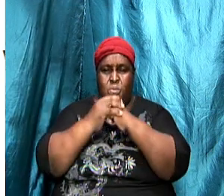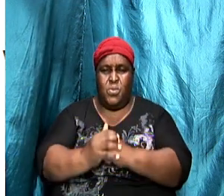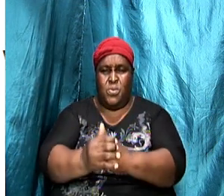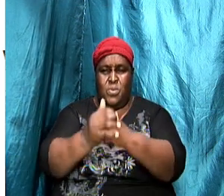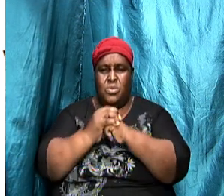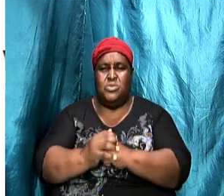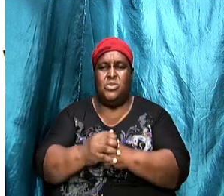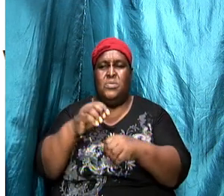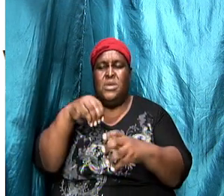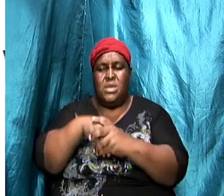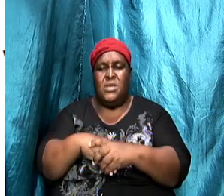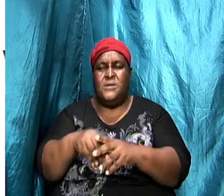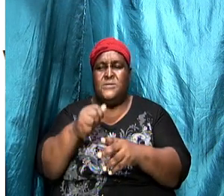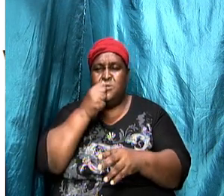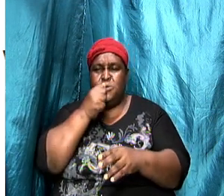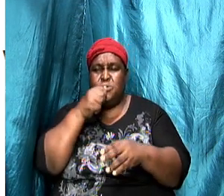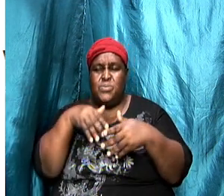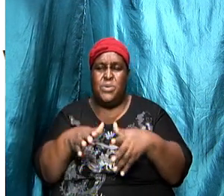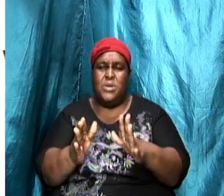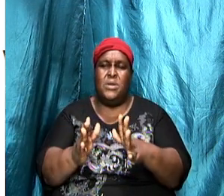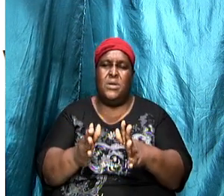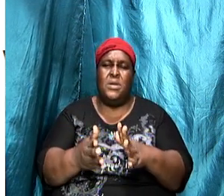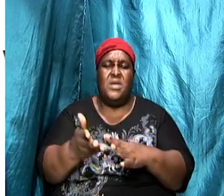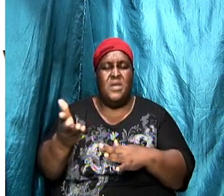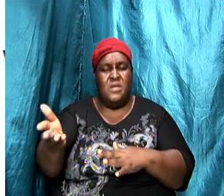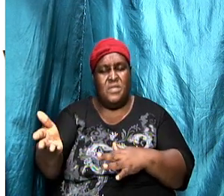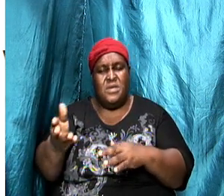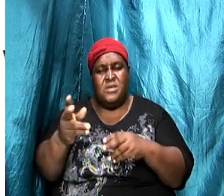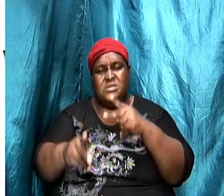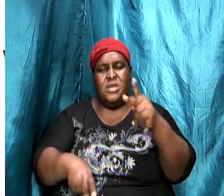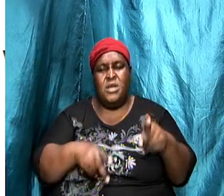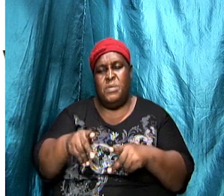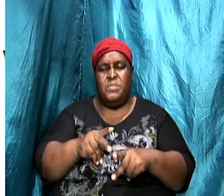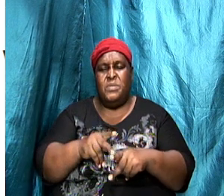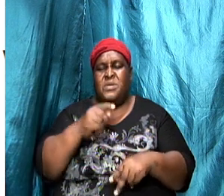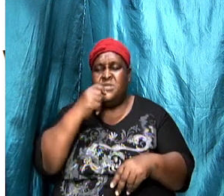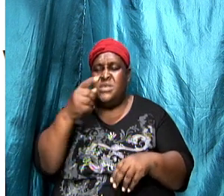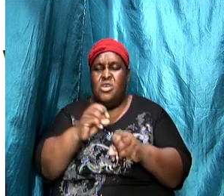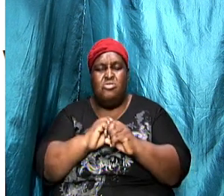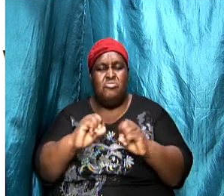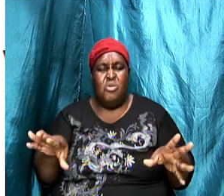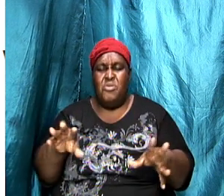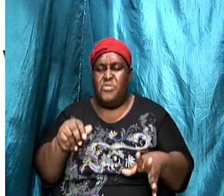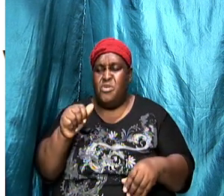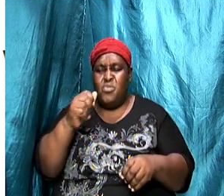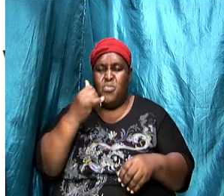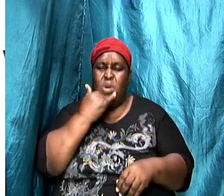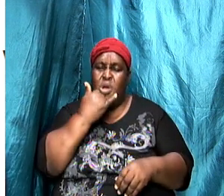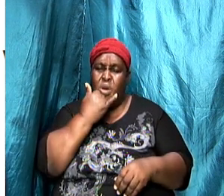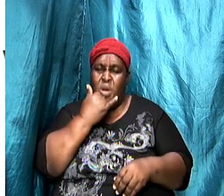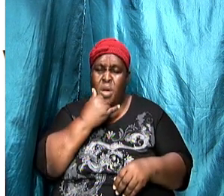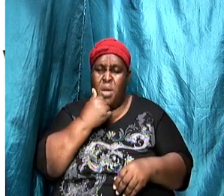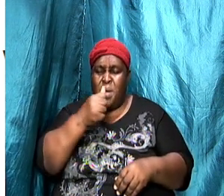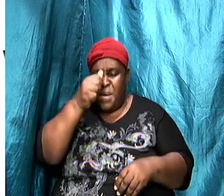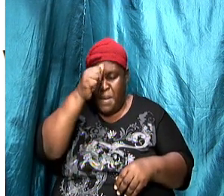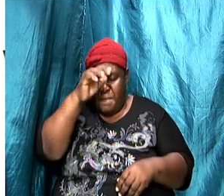these are folks that says nothing is wrong men were made a certain way women were made a certain way